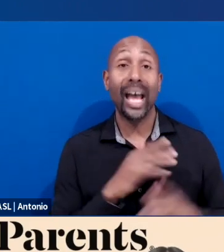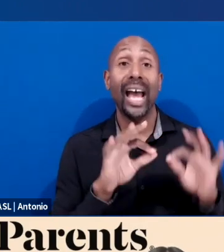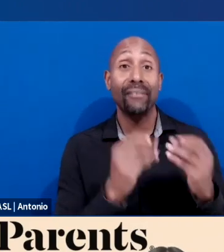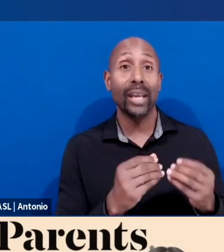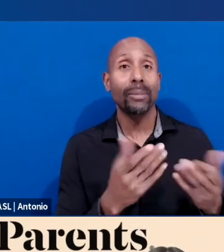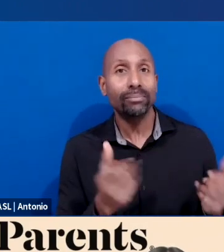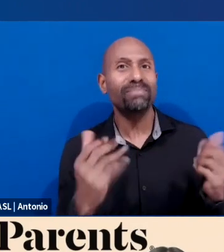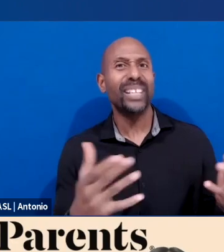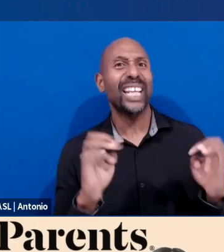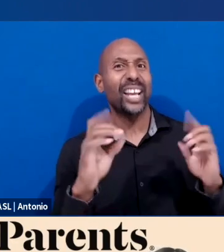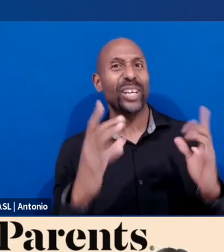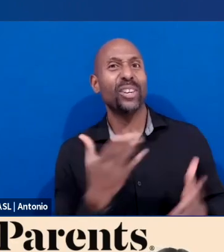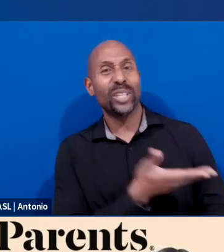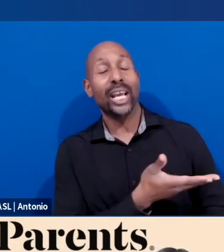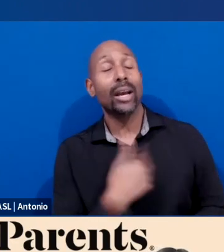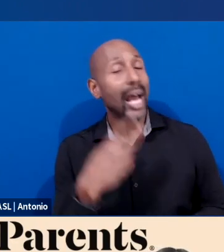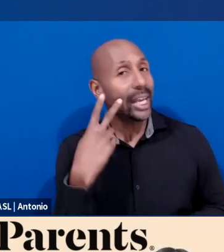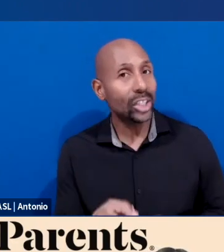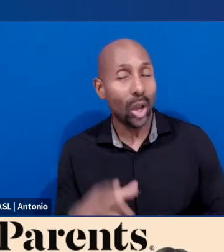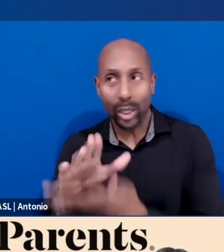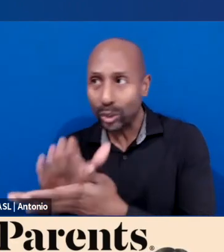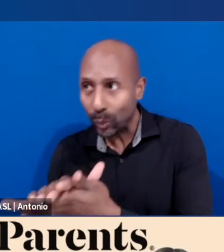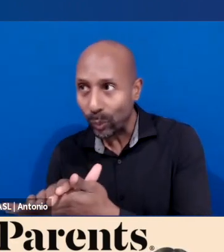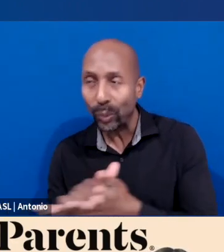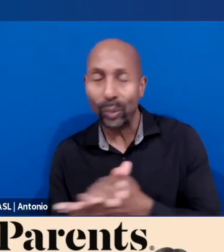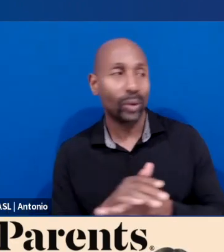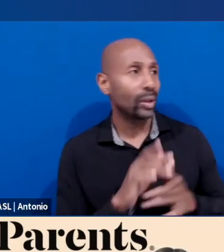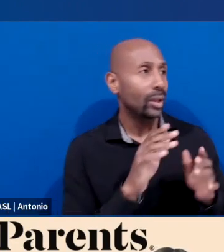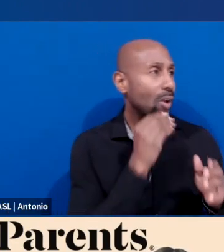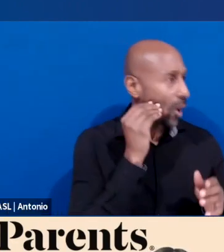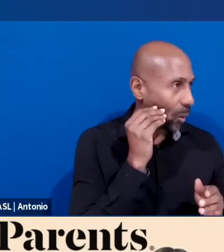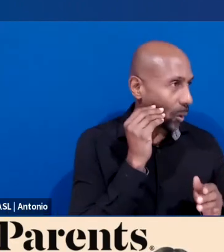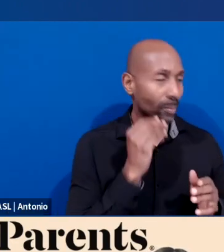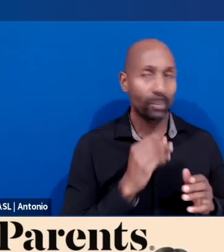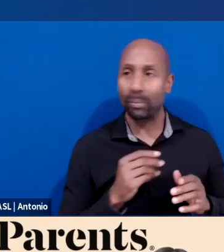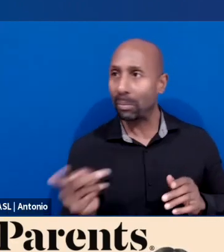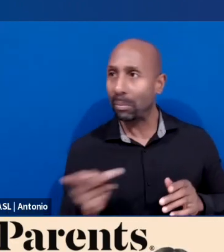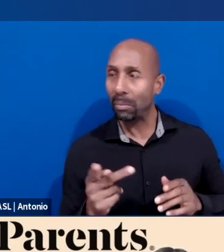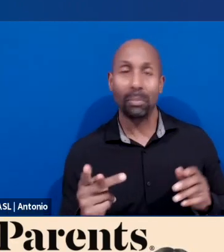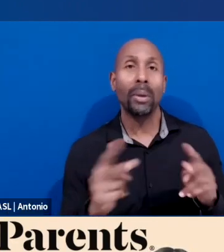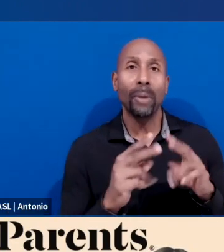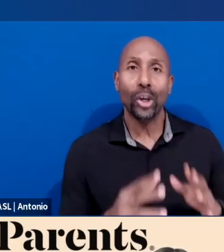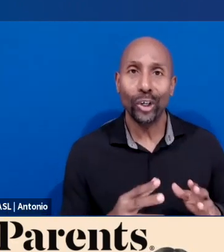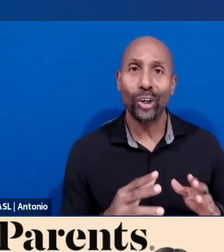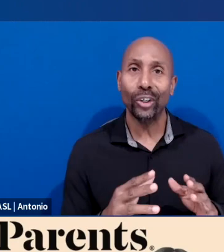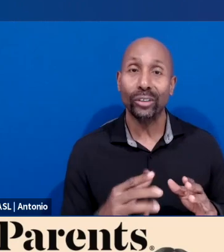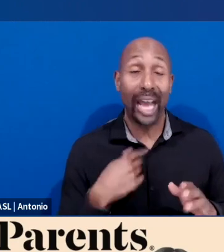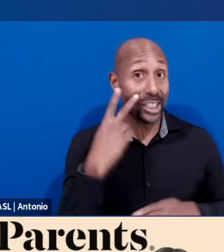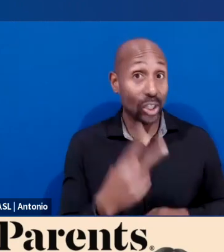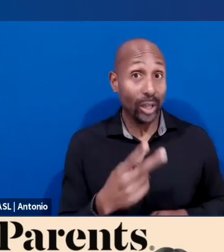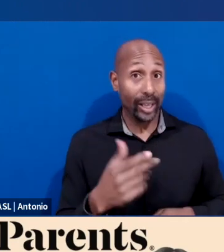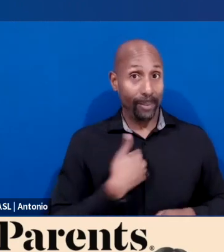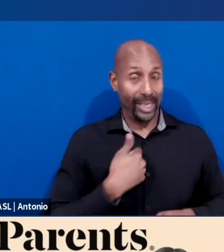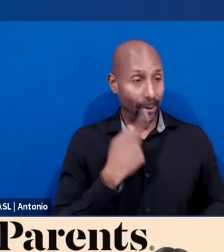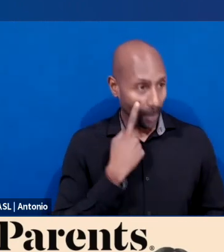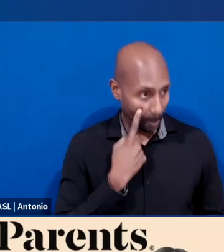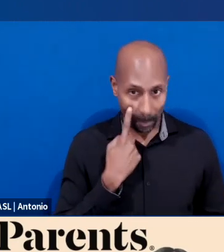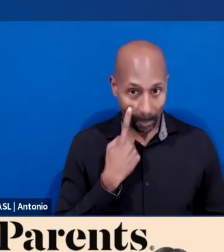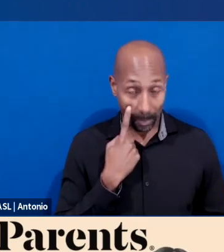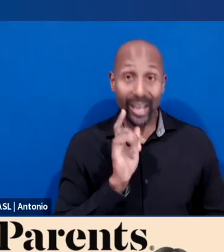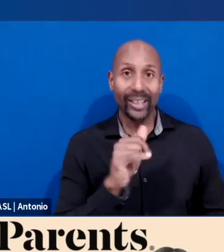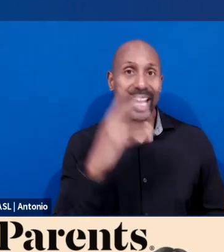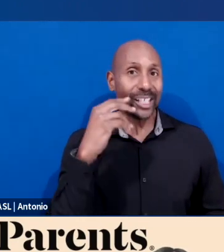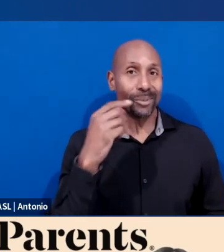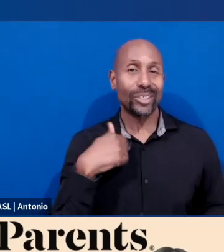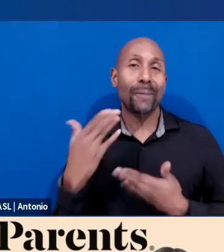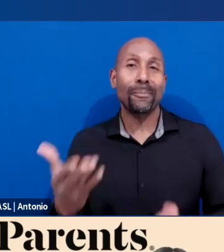home and school firsthand. And I bring that to the department where we are committed to raising the bar for